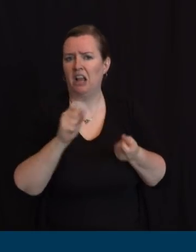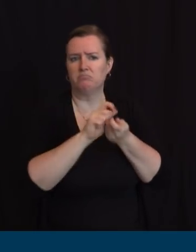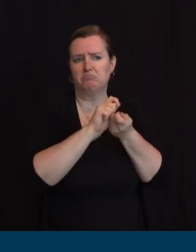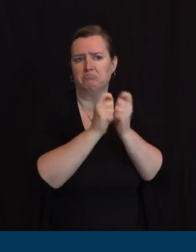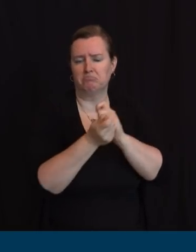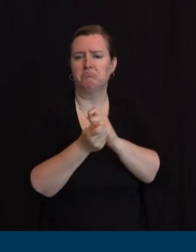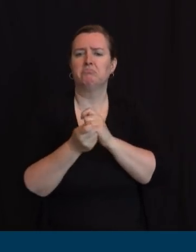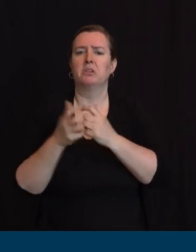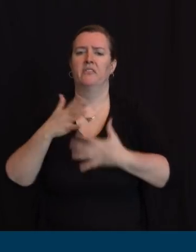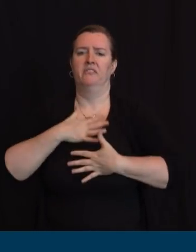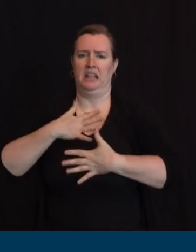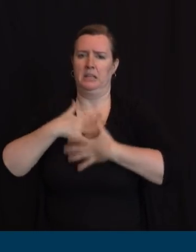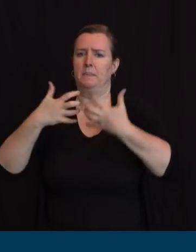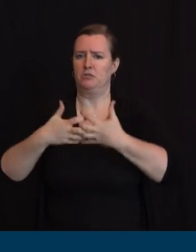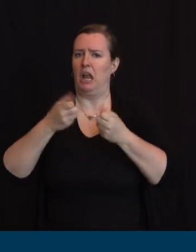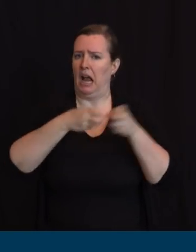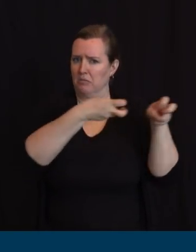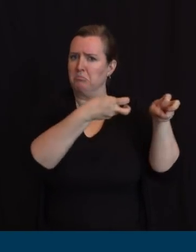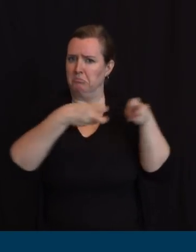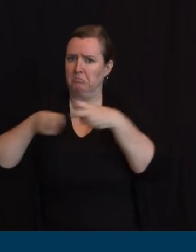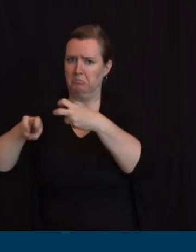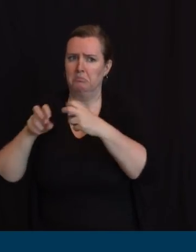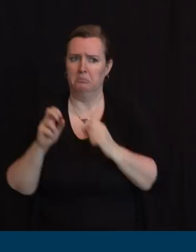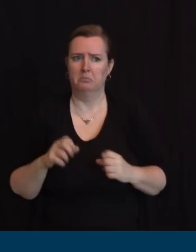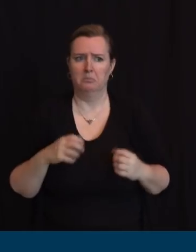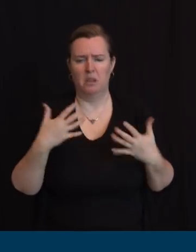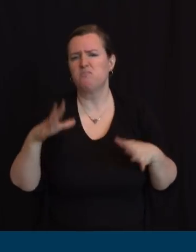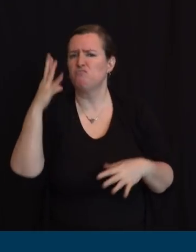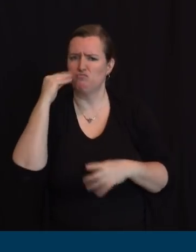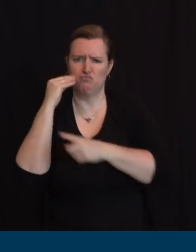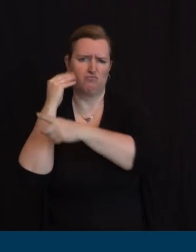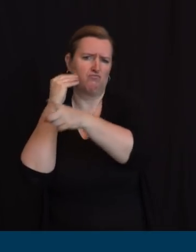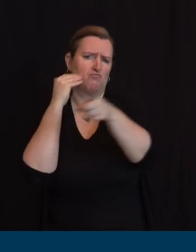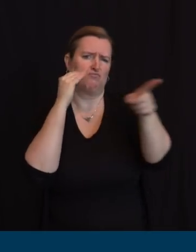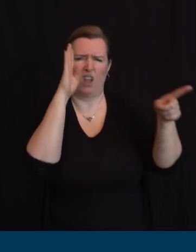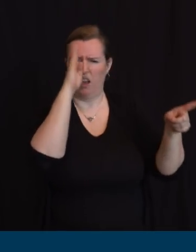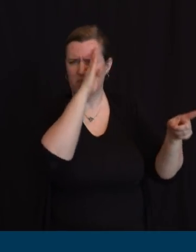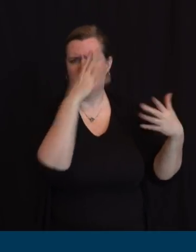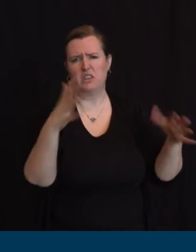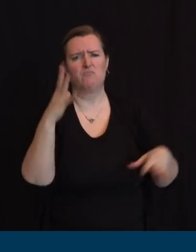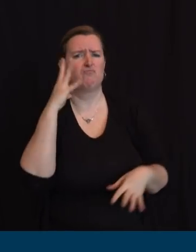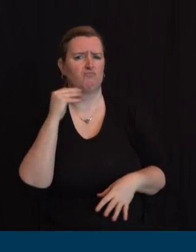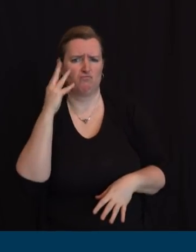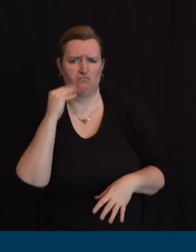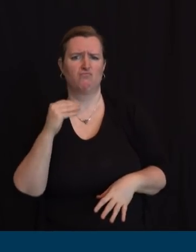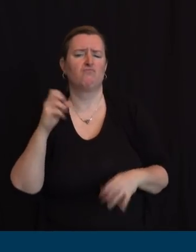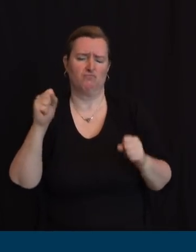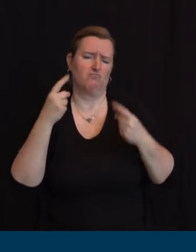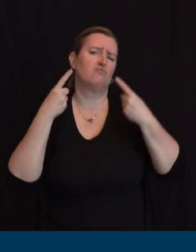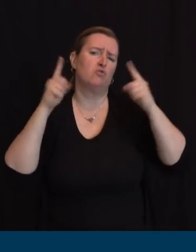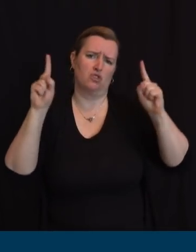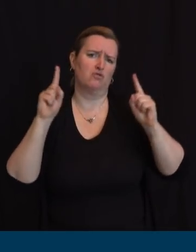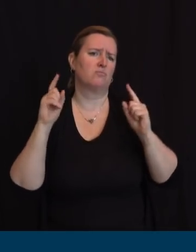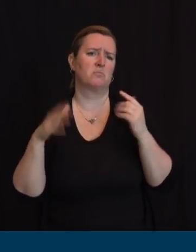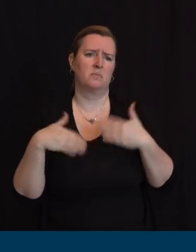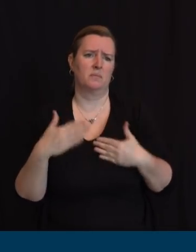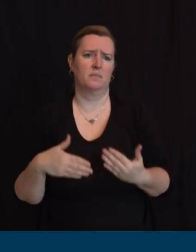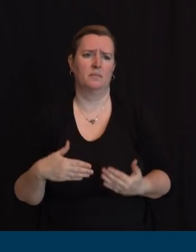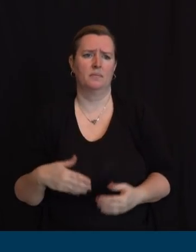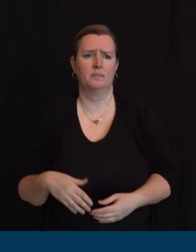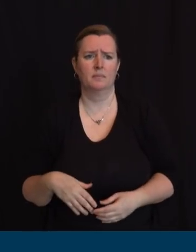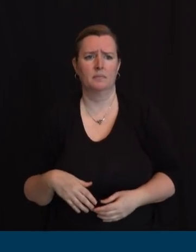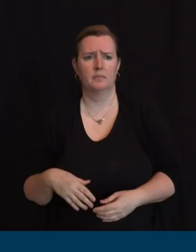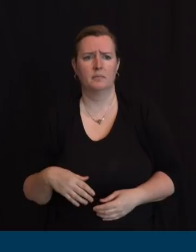anesthesia machines quite effectively any idea how many I don't have no these are anecdotal